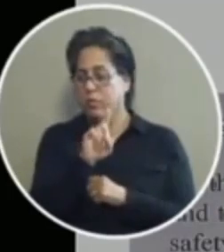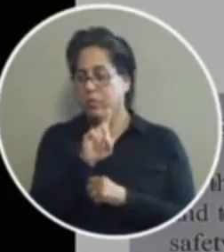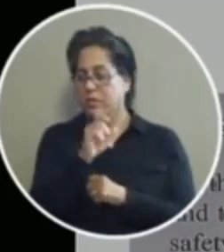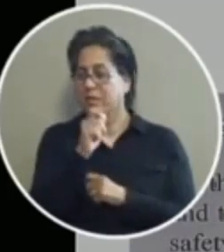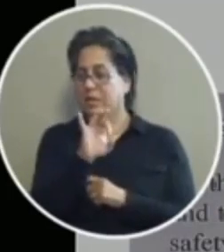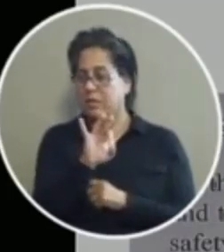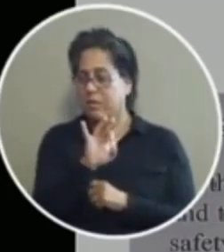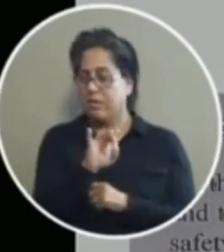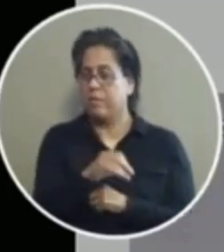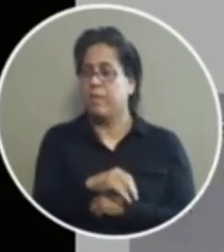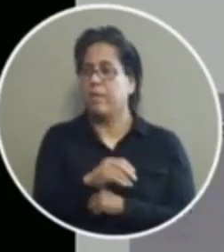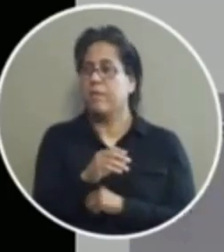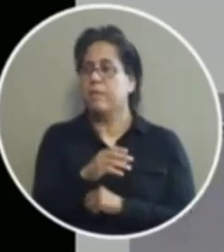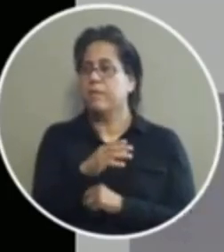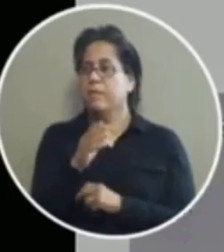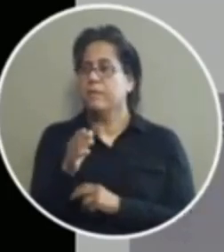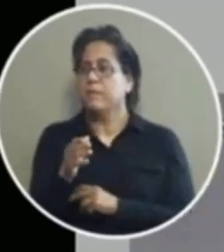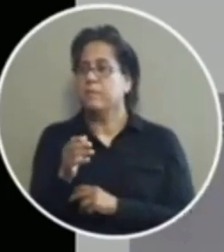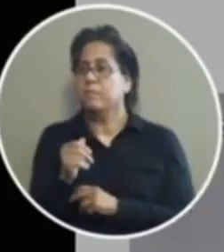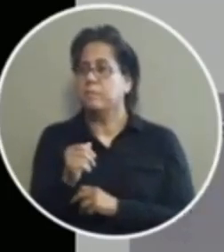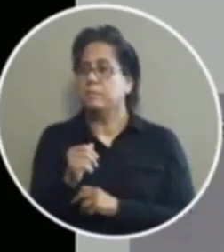if you go to slide four please